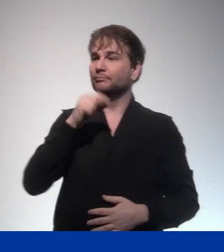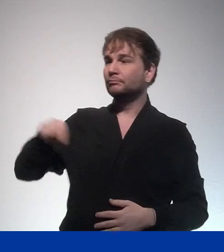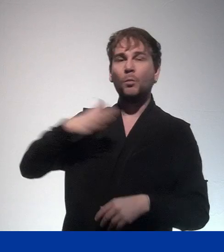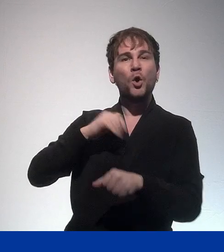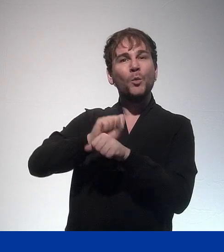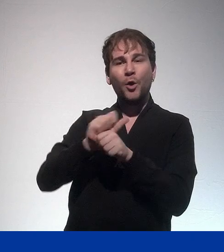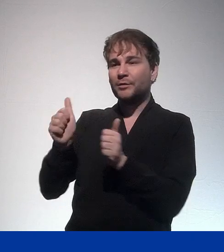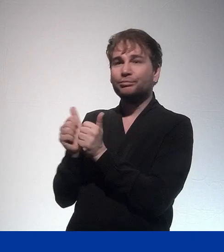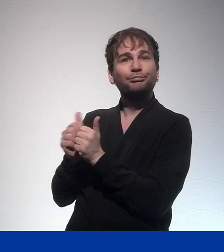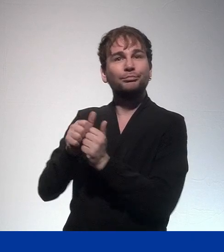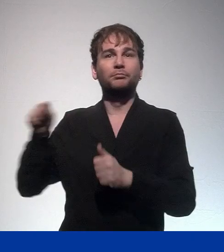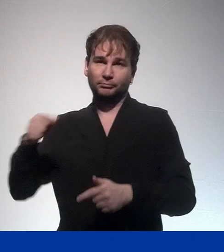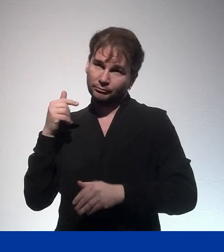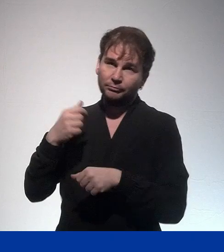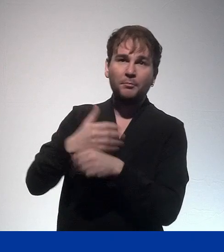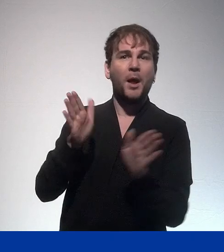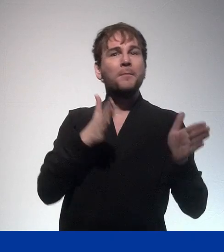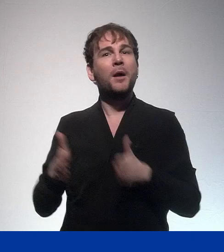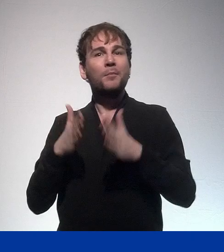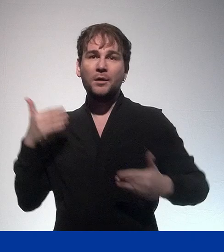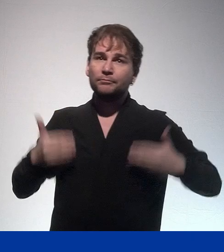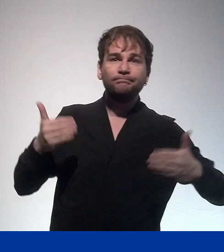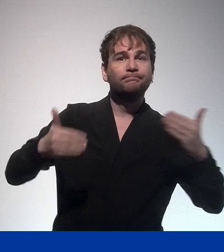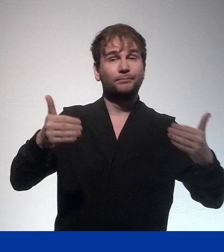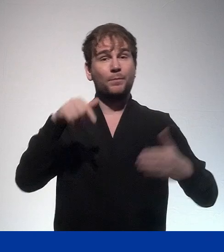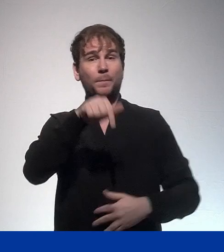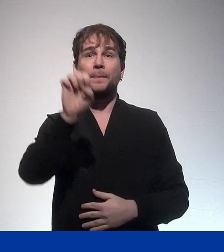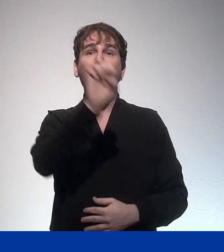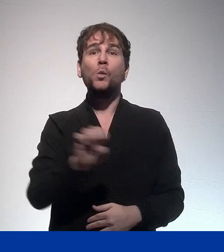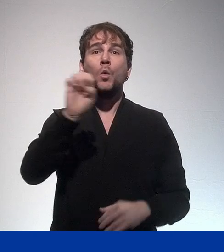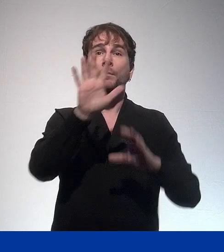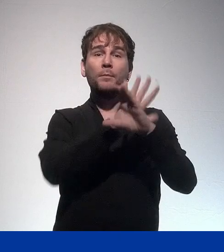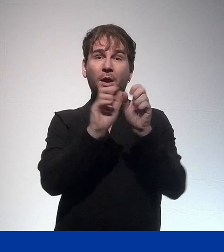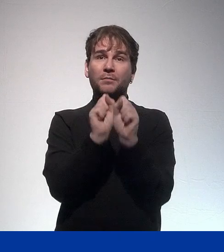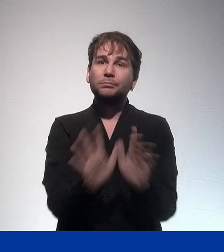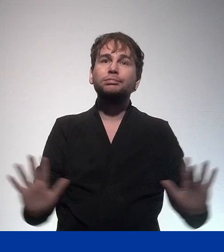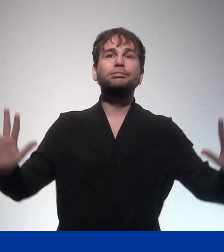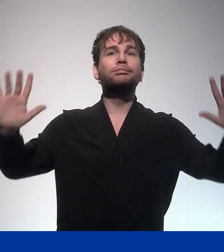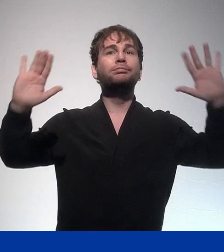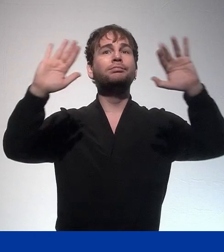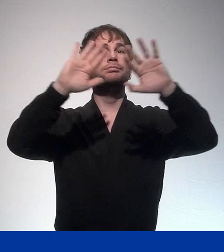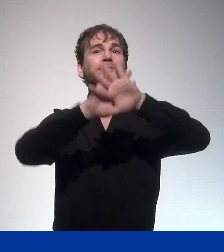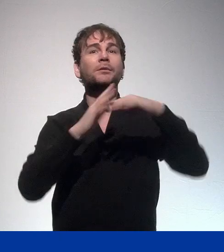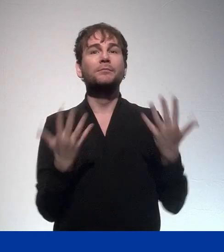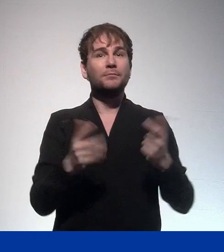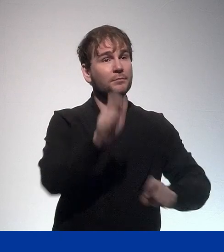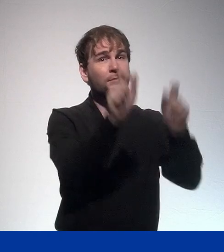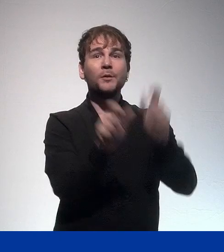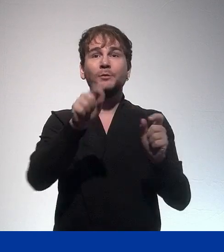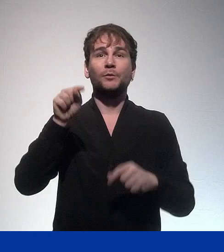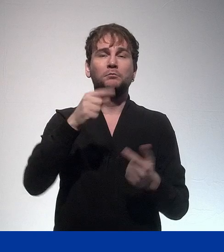huge amount of work to prepare this conference, and I'm sure it will be successful. It will